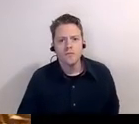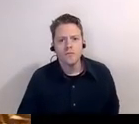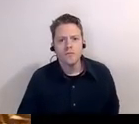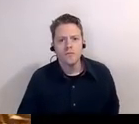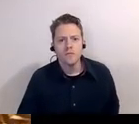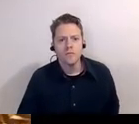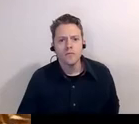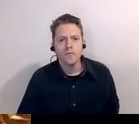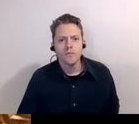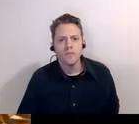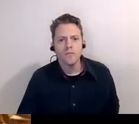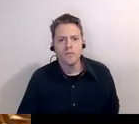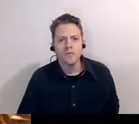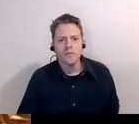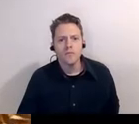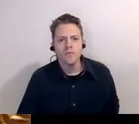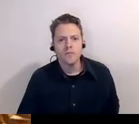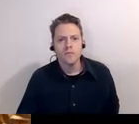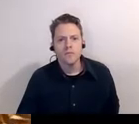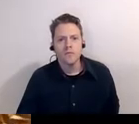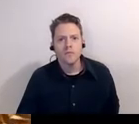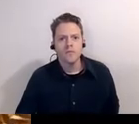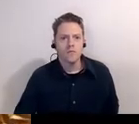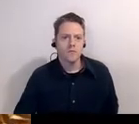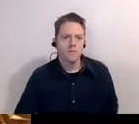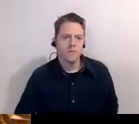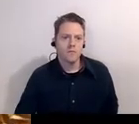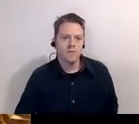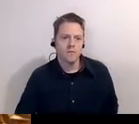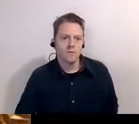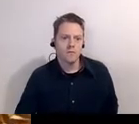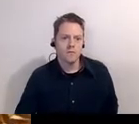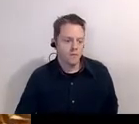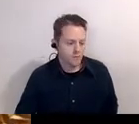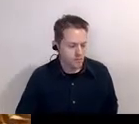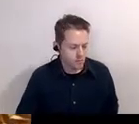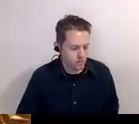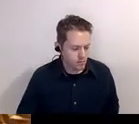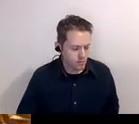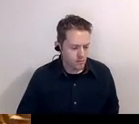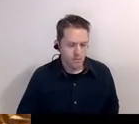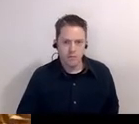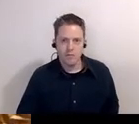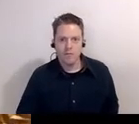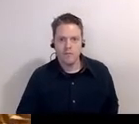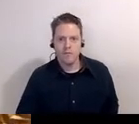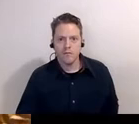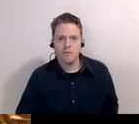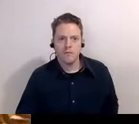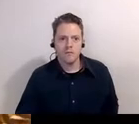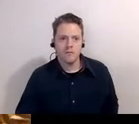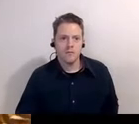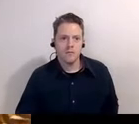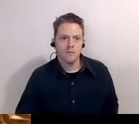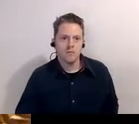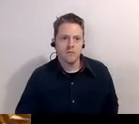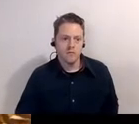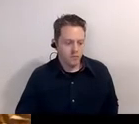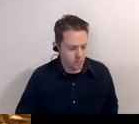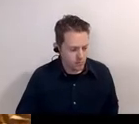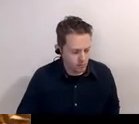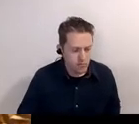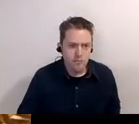the the black police officers worked in heitai and the other african-american neighborhoods and the white officers worked in white neighborhoods